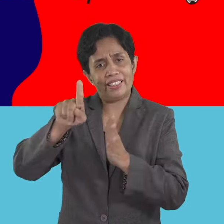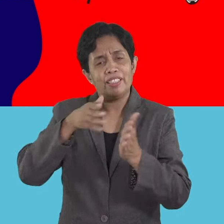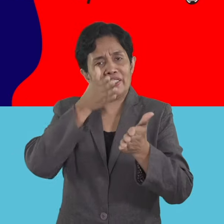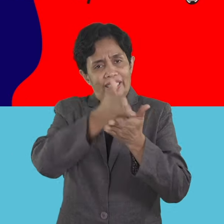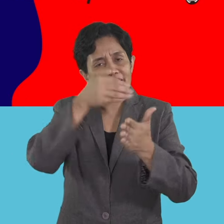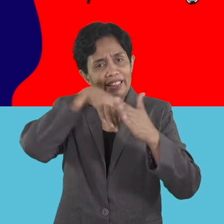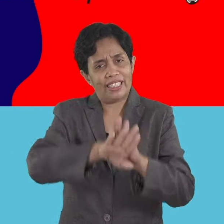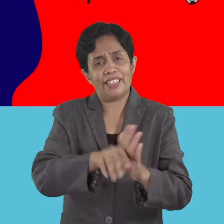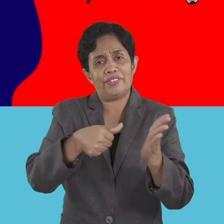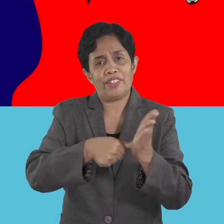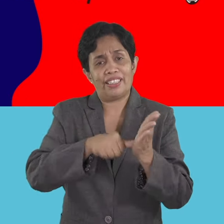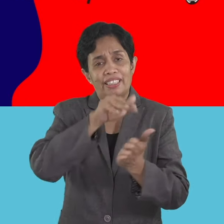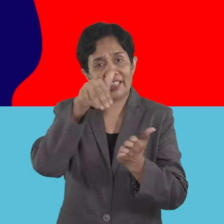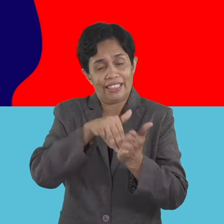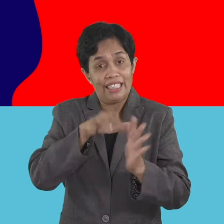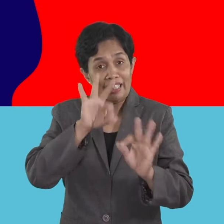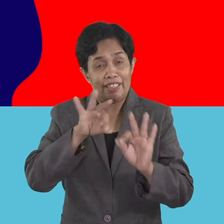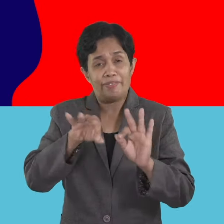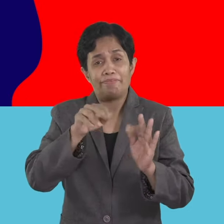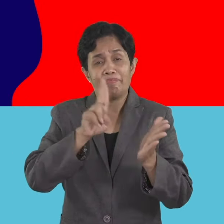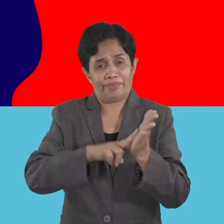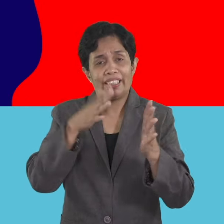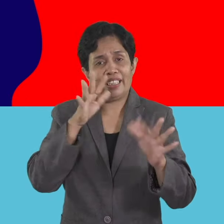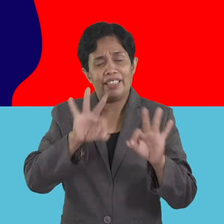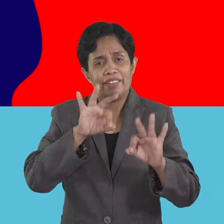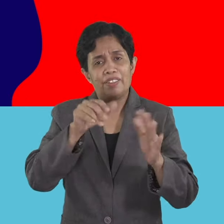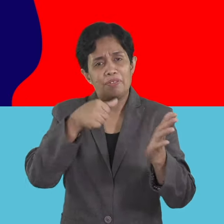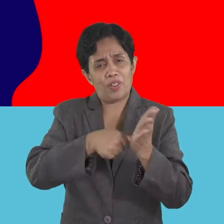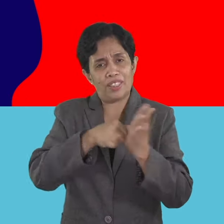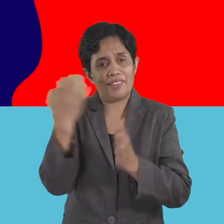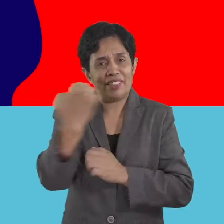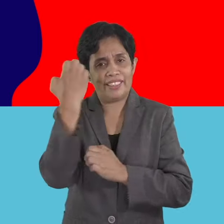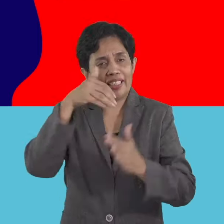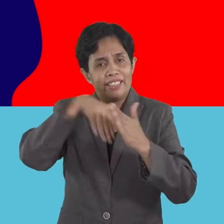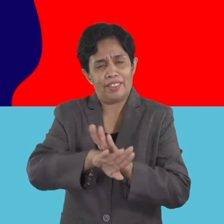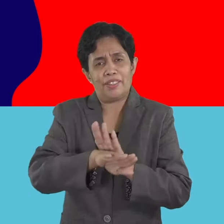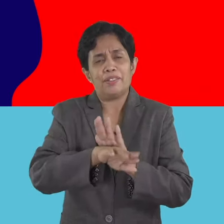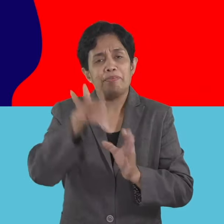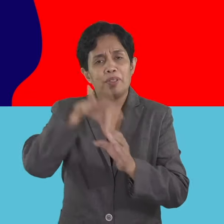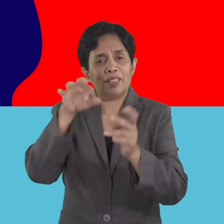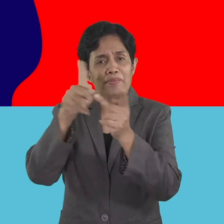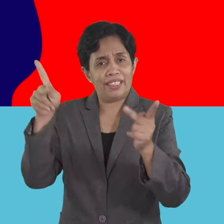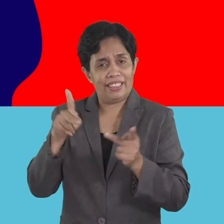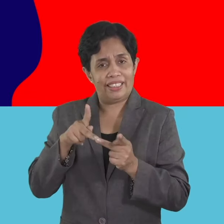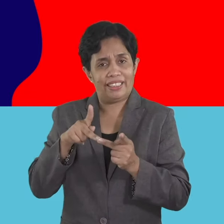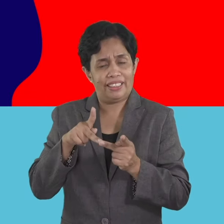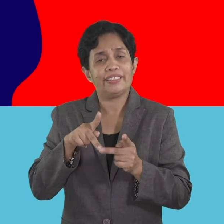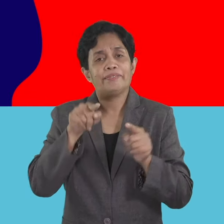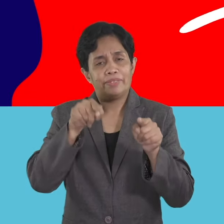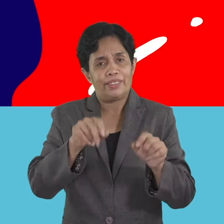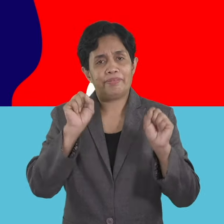and in going inside the voting center. Once inside, if you will vote in an emergency accessible polling place or